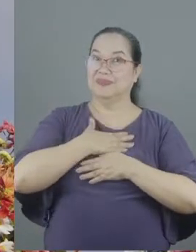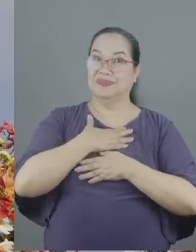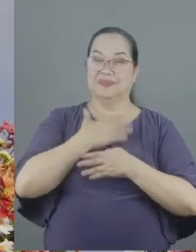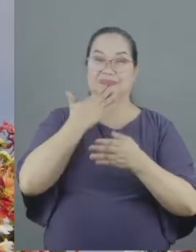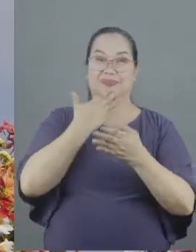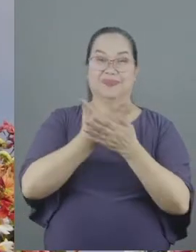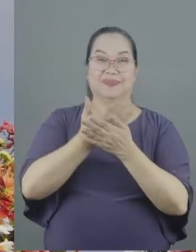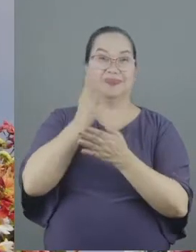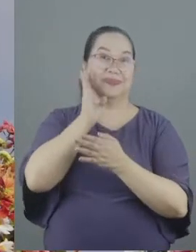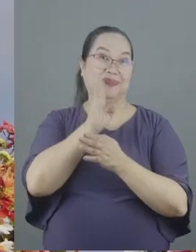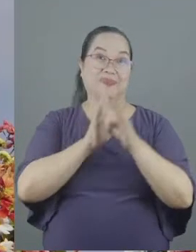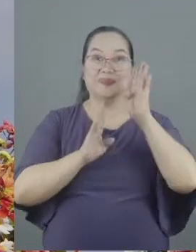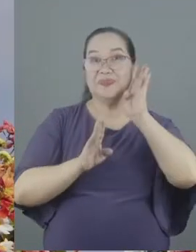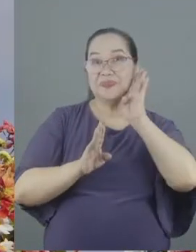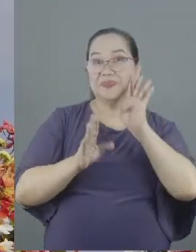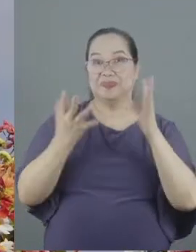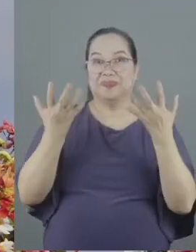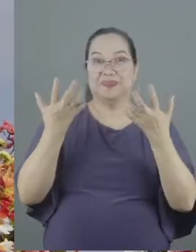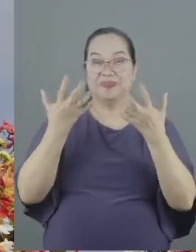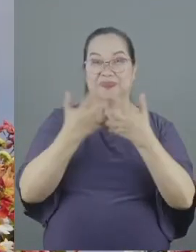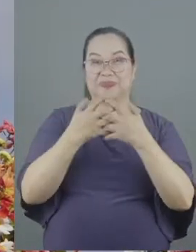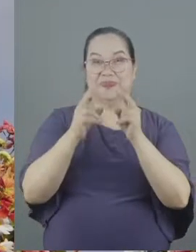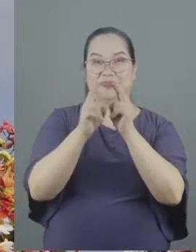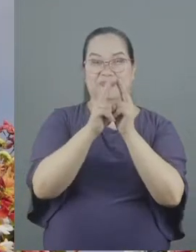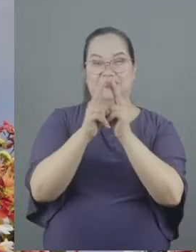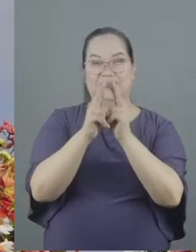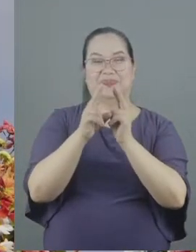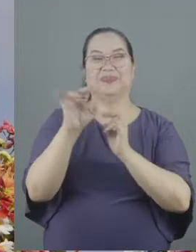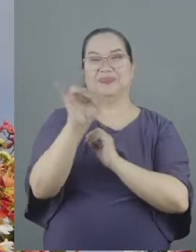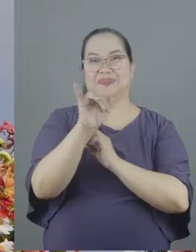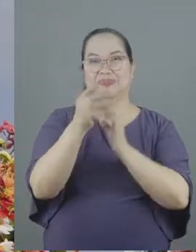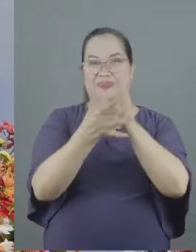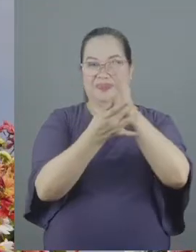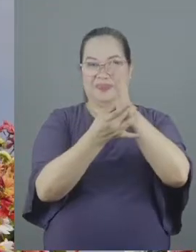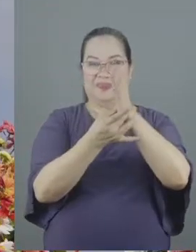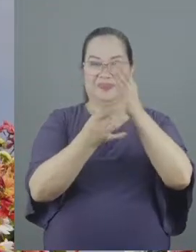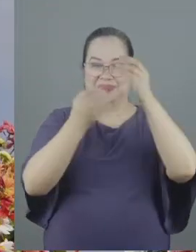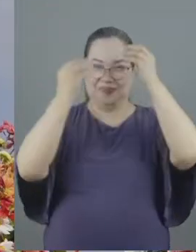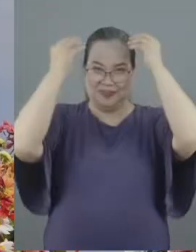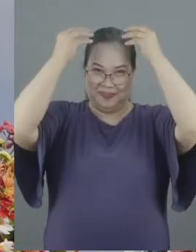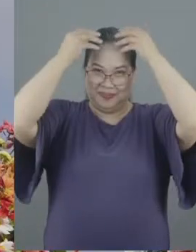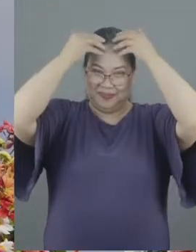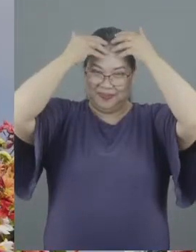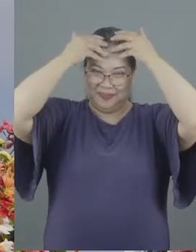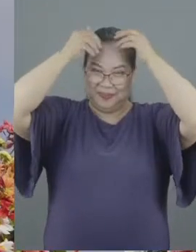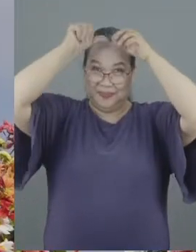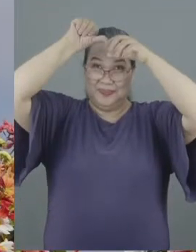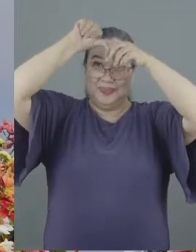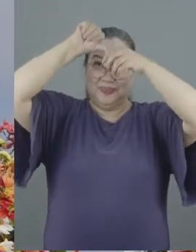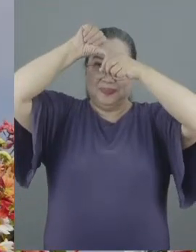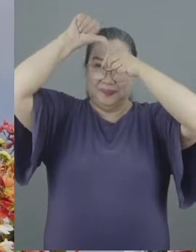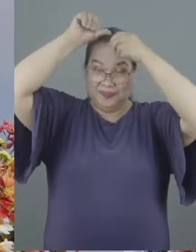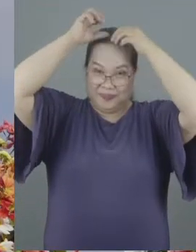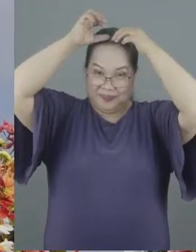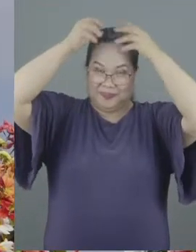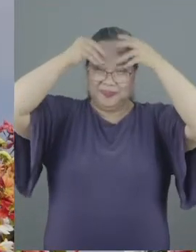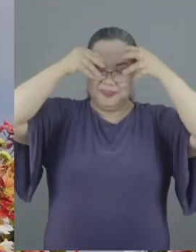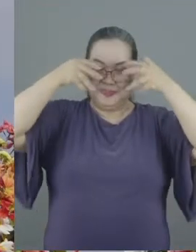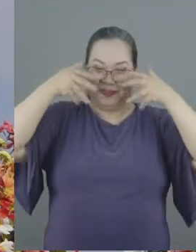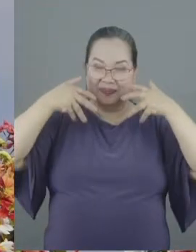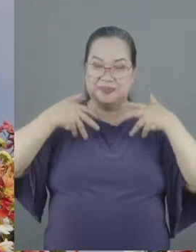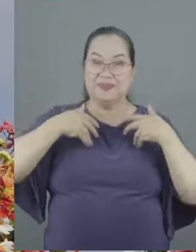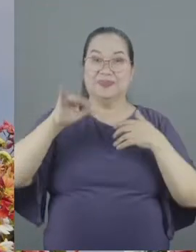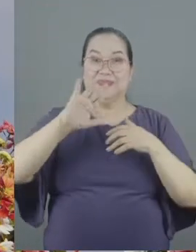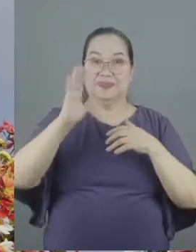brothers to be united. It's like the oil flowing through the beard of Aaron. It's like the Jew on the Mount of Hermon.